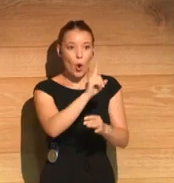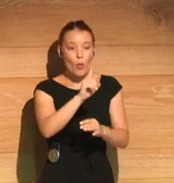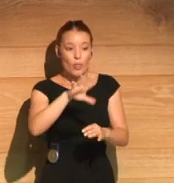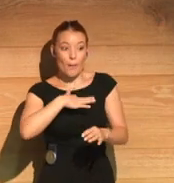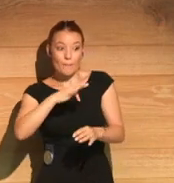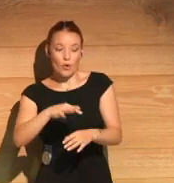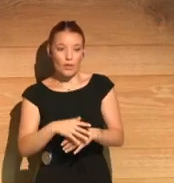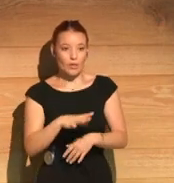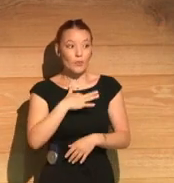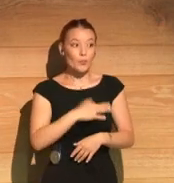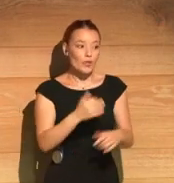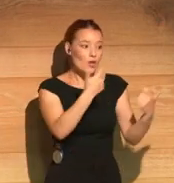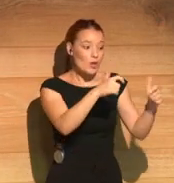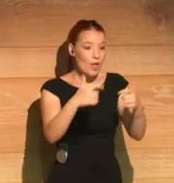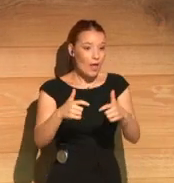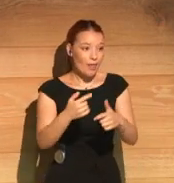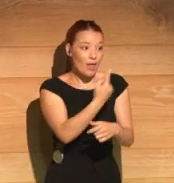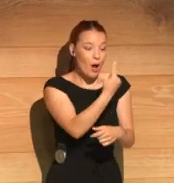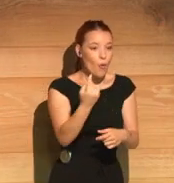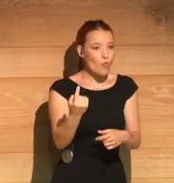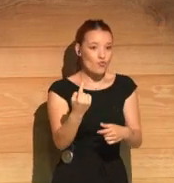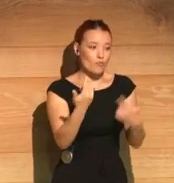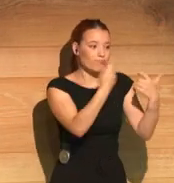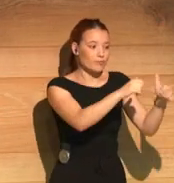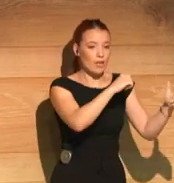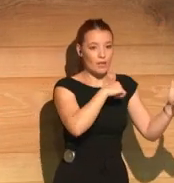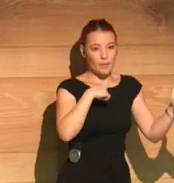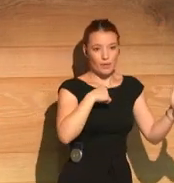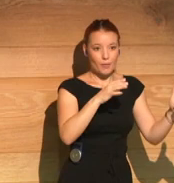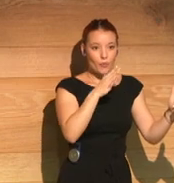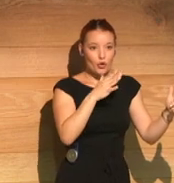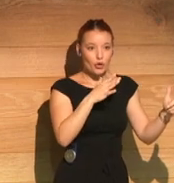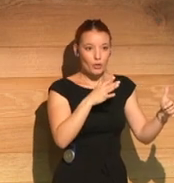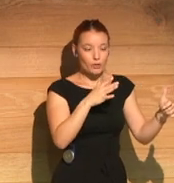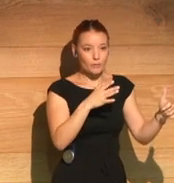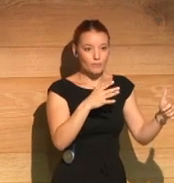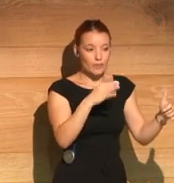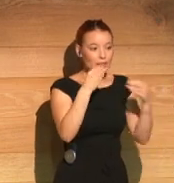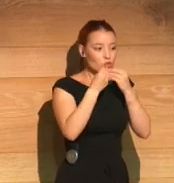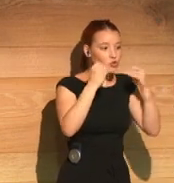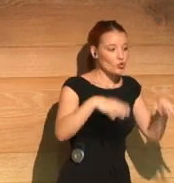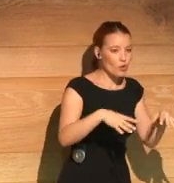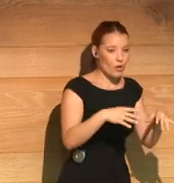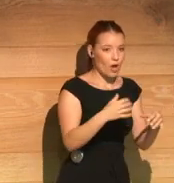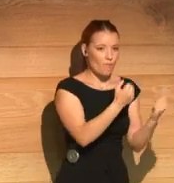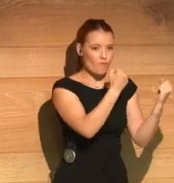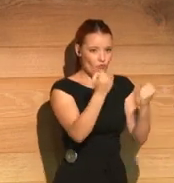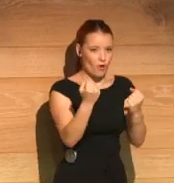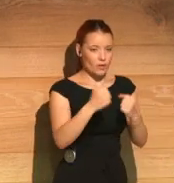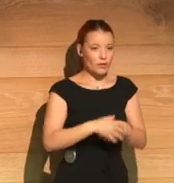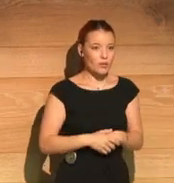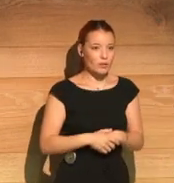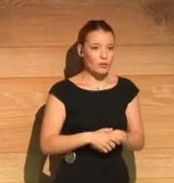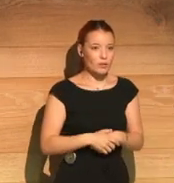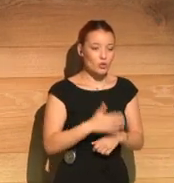Each chapter could have been a standalone story or novel. It has agile, solid narrative,